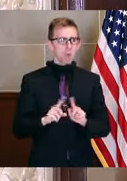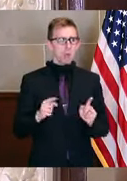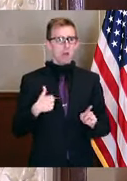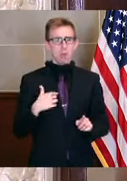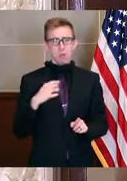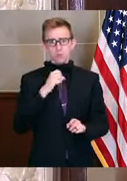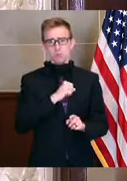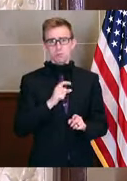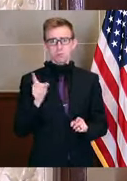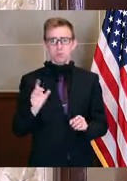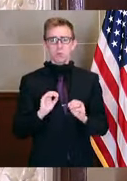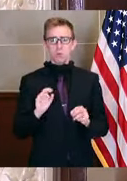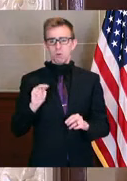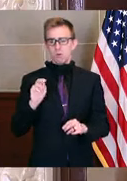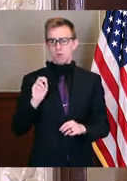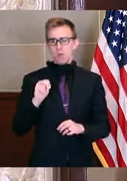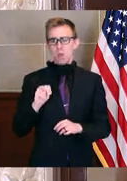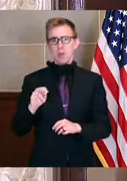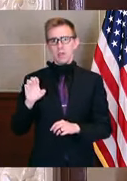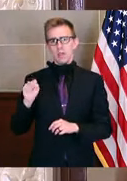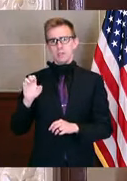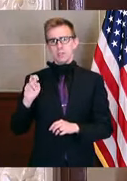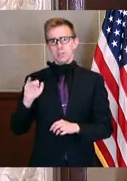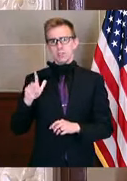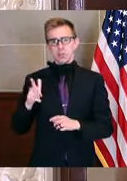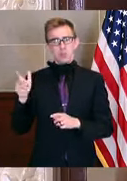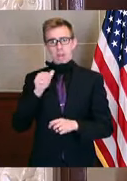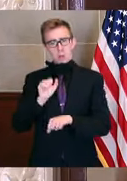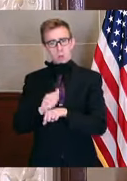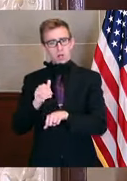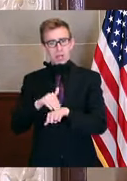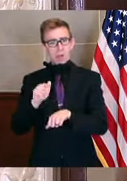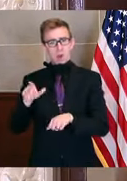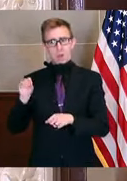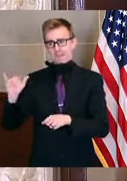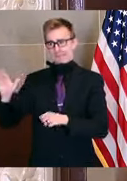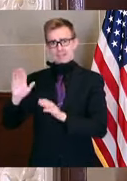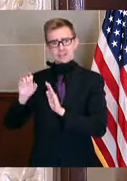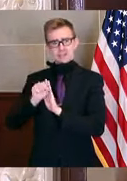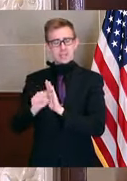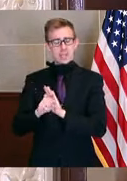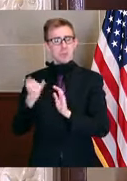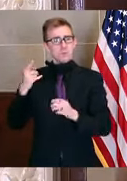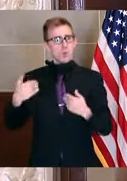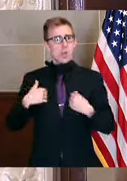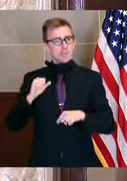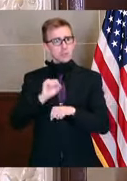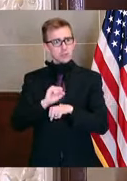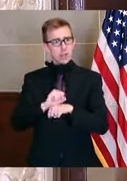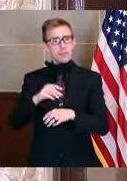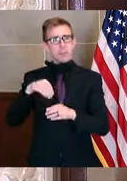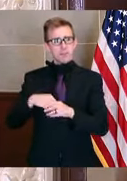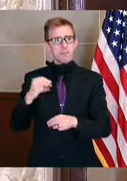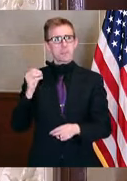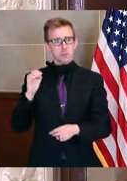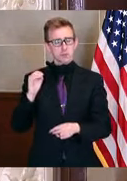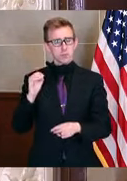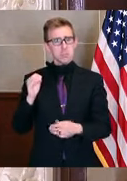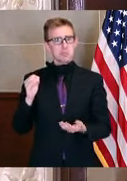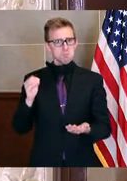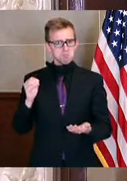would assume maybe they don't have any non-essential business or maybe they're not working at all in that state. But if you've got a job and you're in Missouri and again